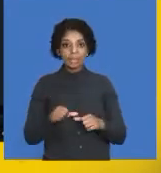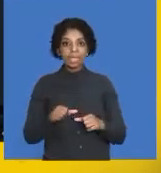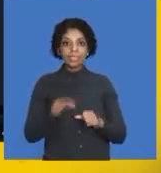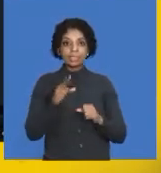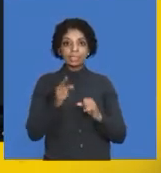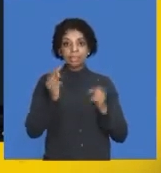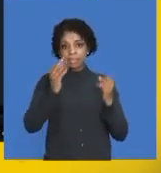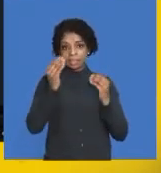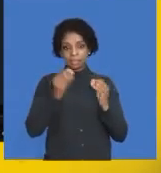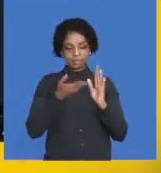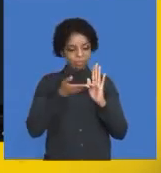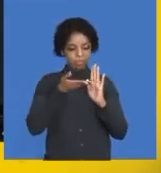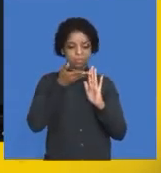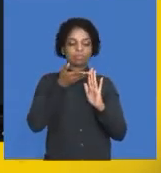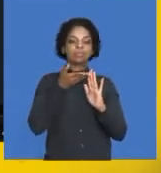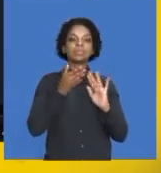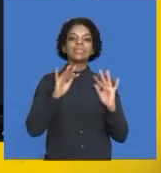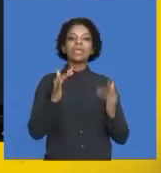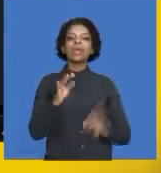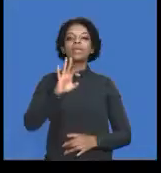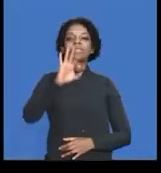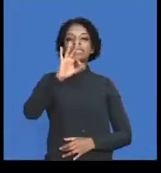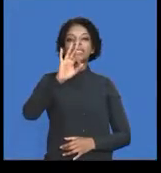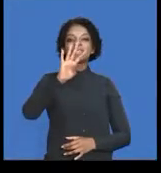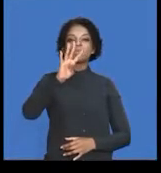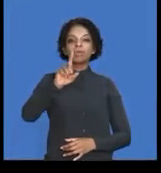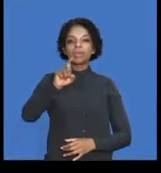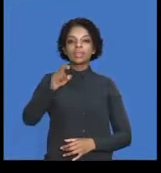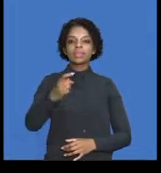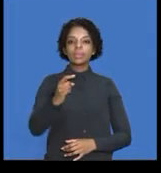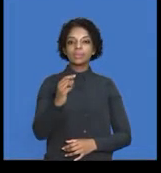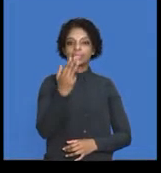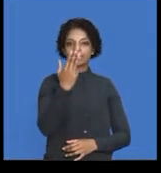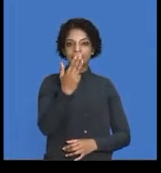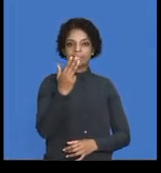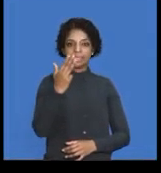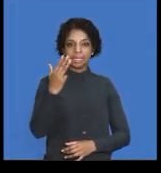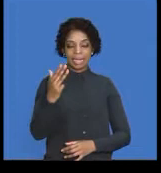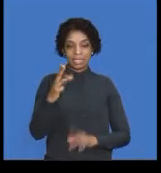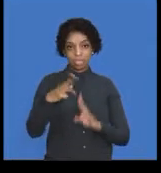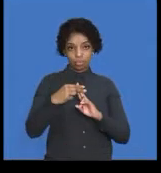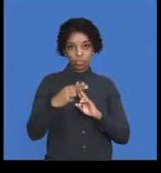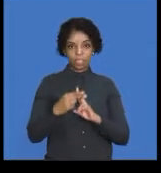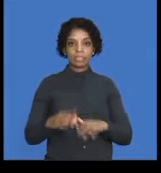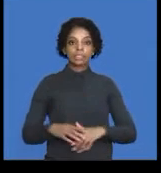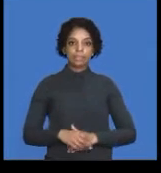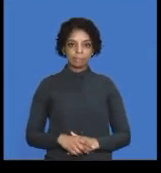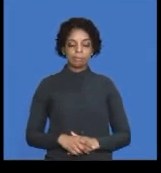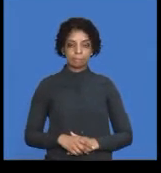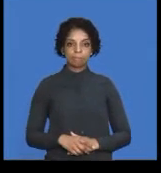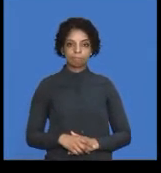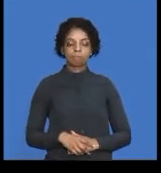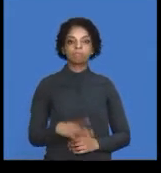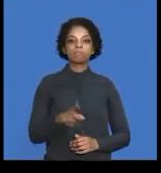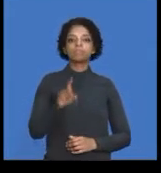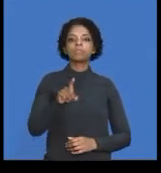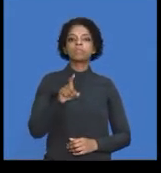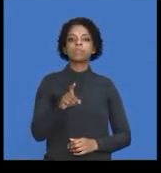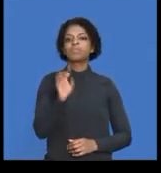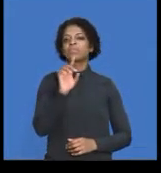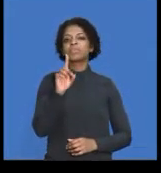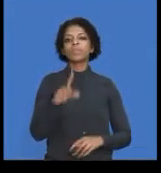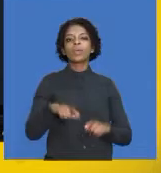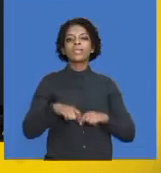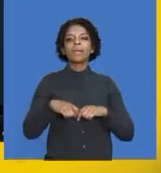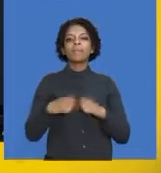-even point increased by 34,099 units. Okay, so, one is to calculate the